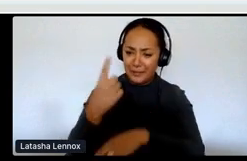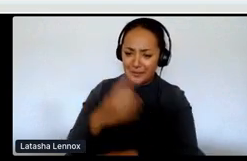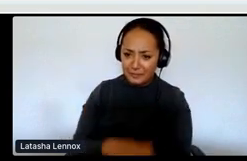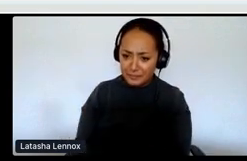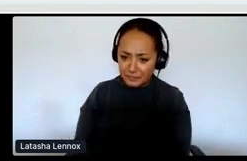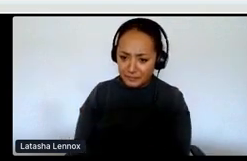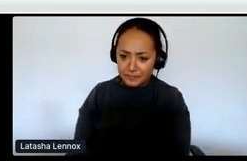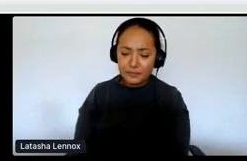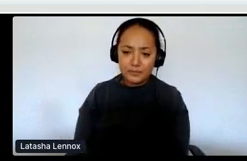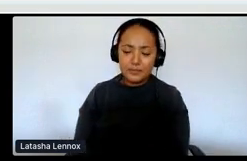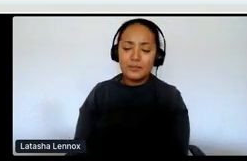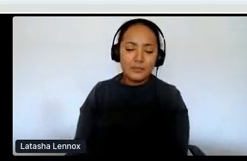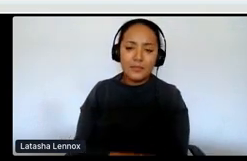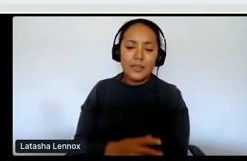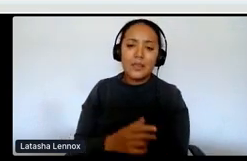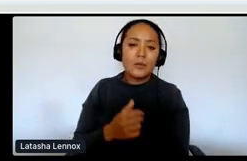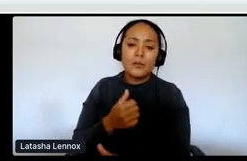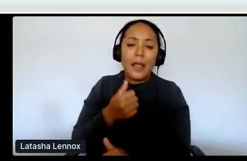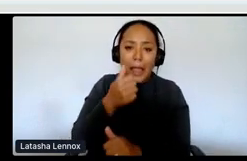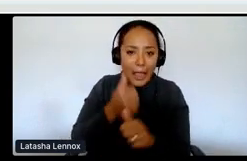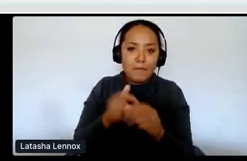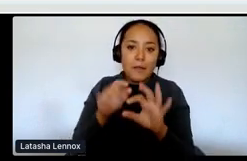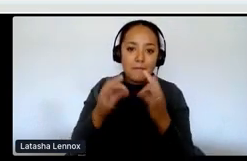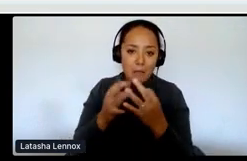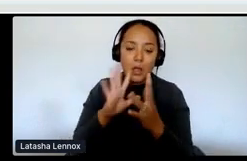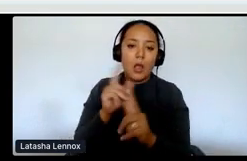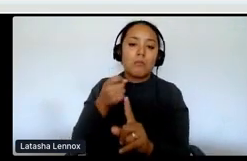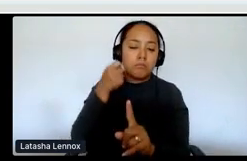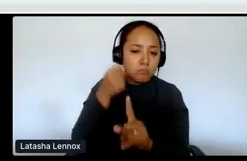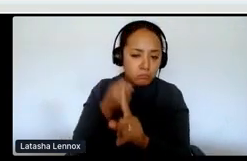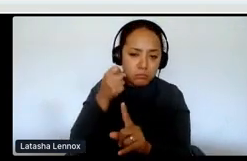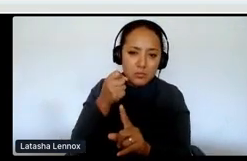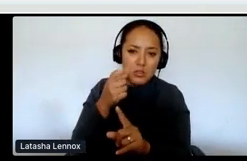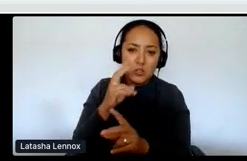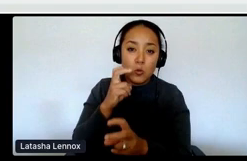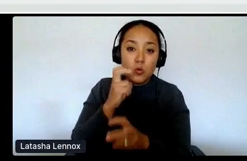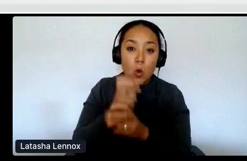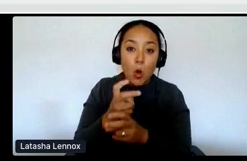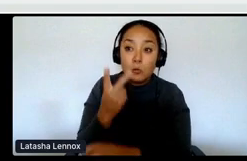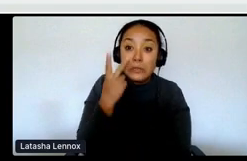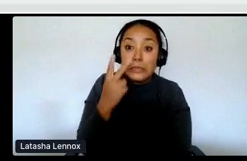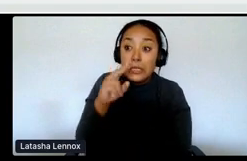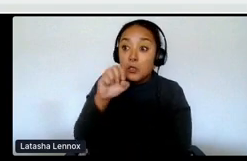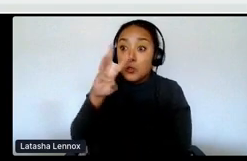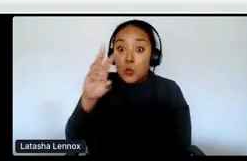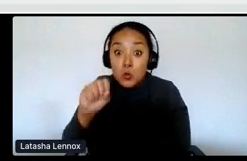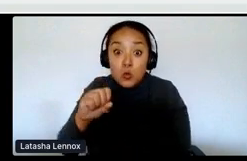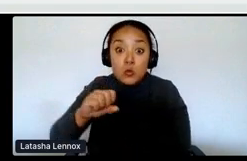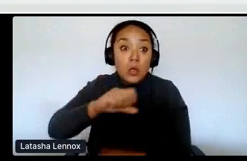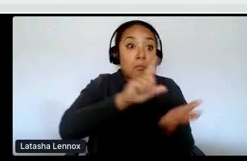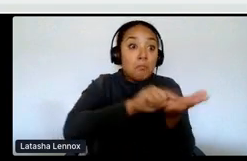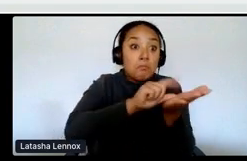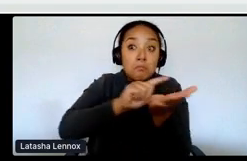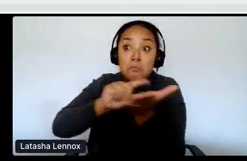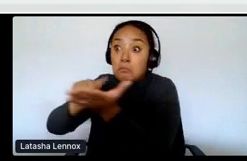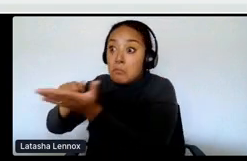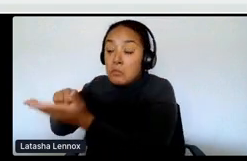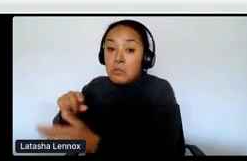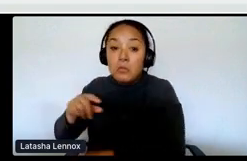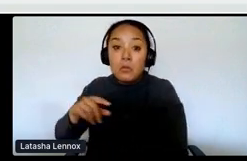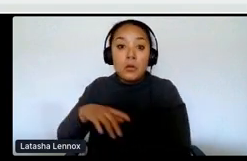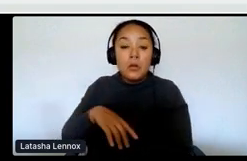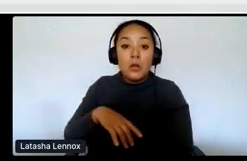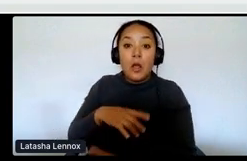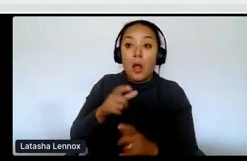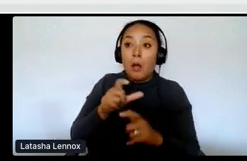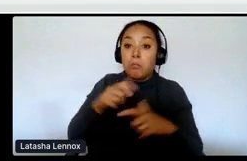was impacted. And so I think that's the thing that's really hard when you see news stories, um, about, um, mass graves